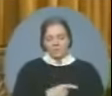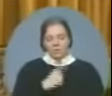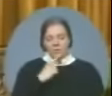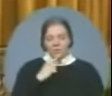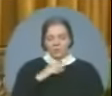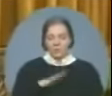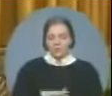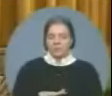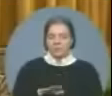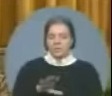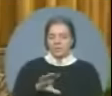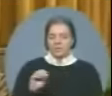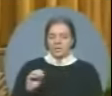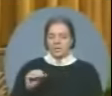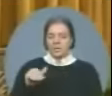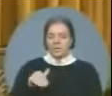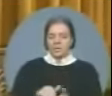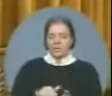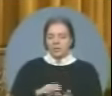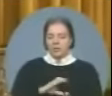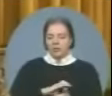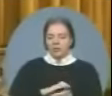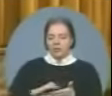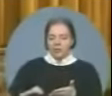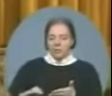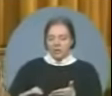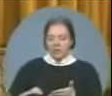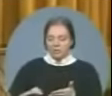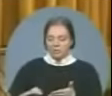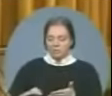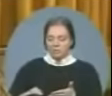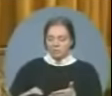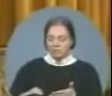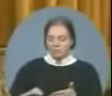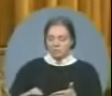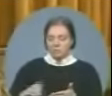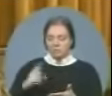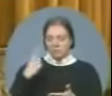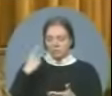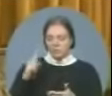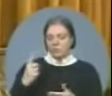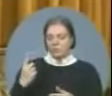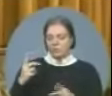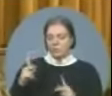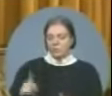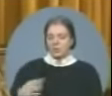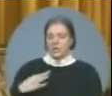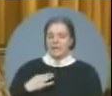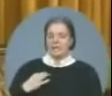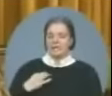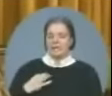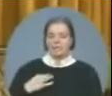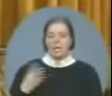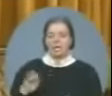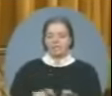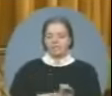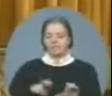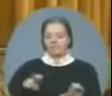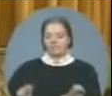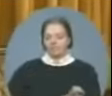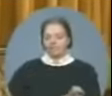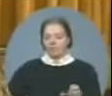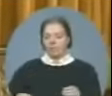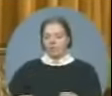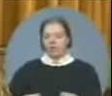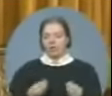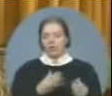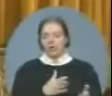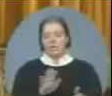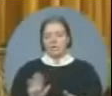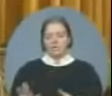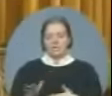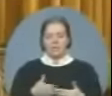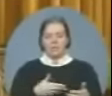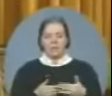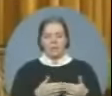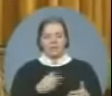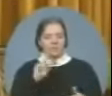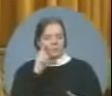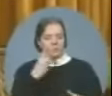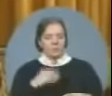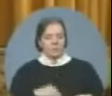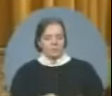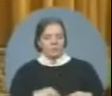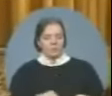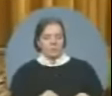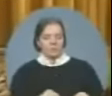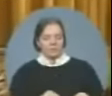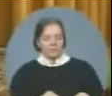aside for a candidate favoured by the Prime Minister. The Prime Minister claimed there was no deal. Gee, we've heard that. But a judge ruled the deal did